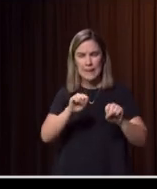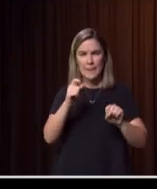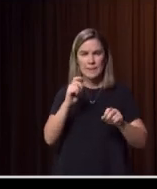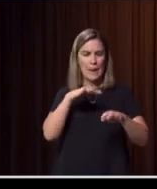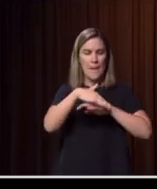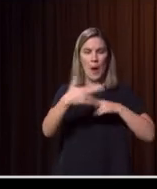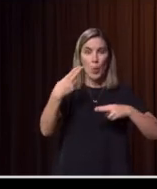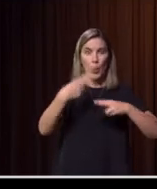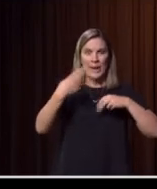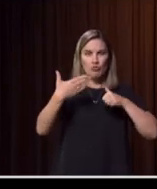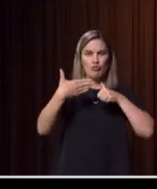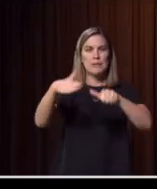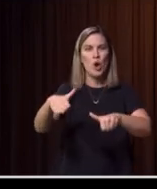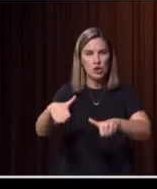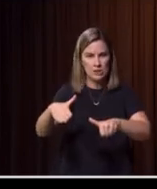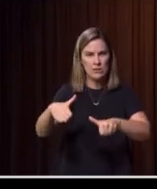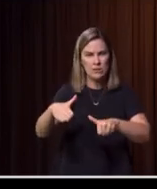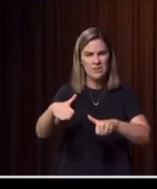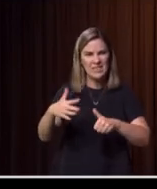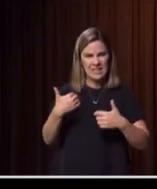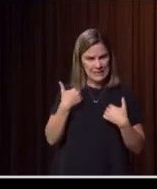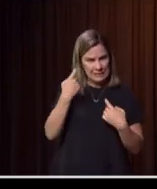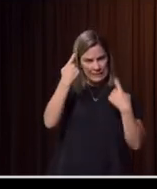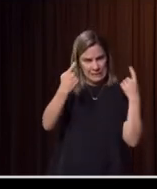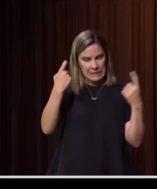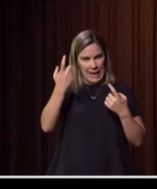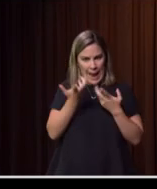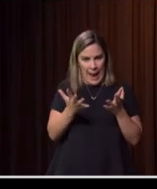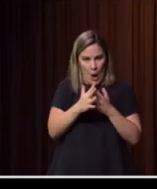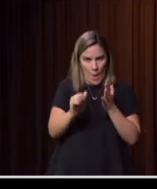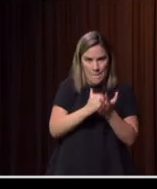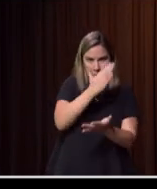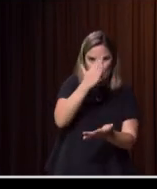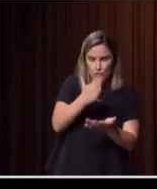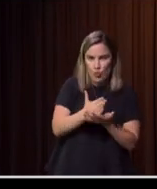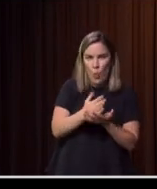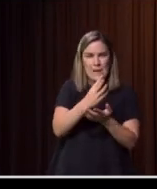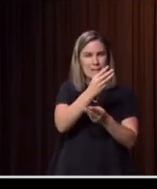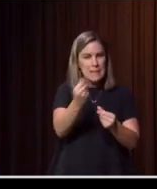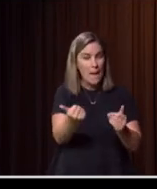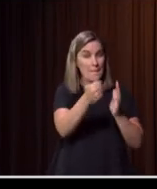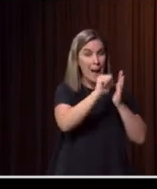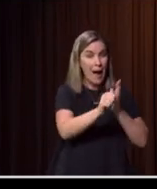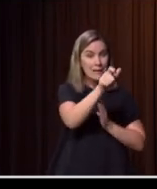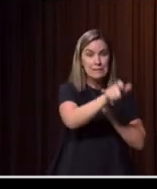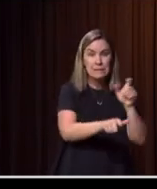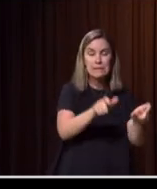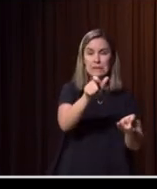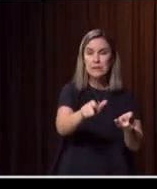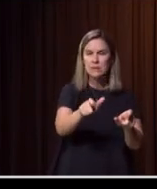And I'm wondering how we ensure that artists and communities who think more slowly and possibly more